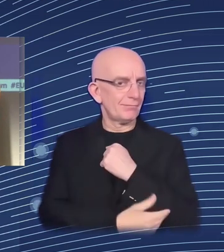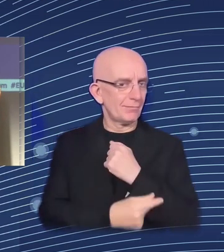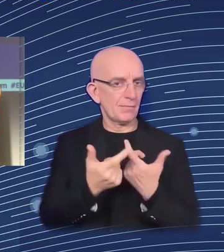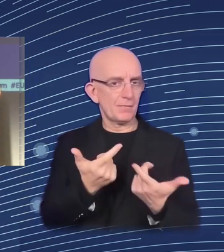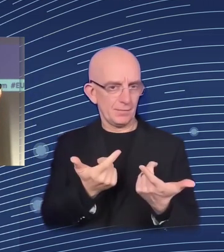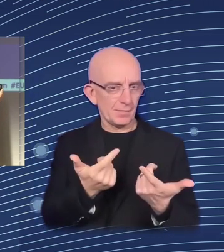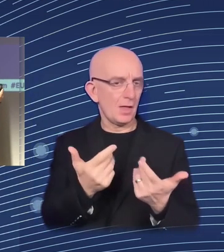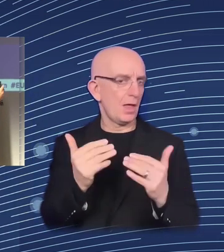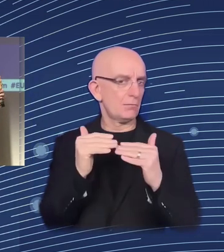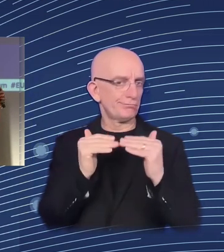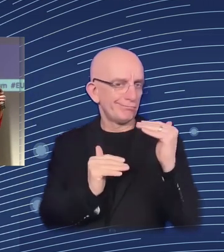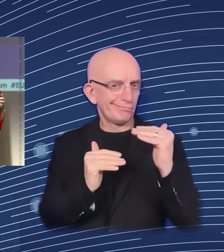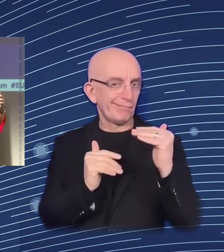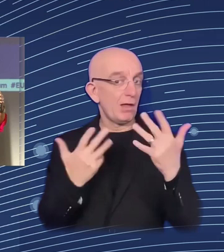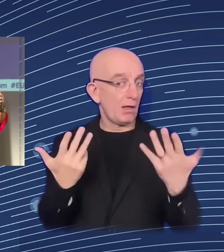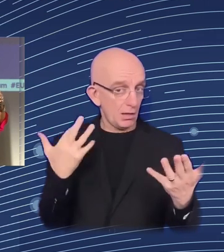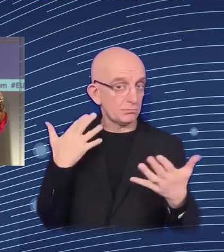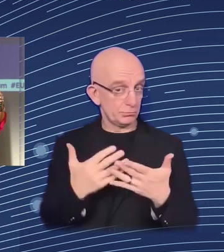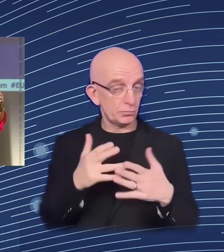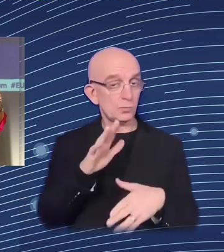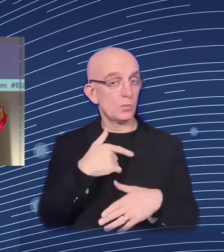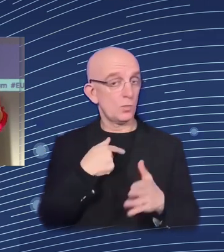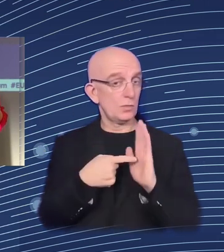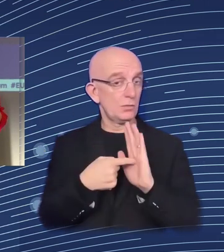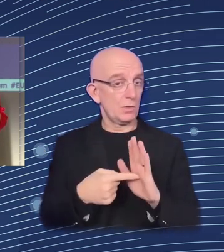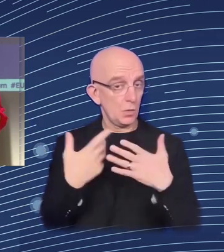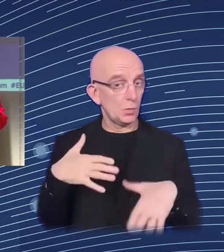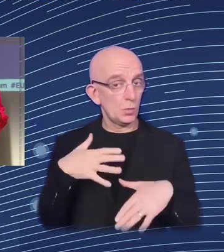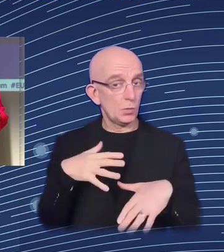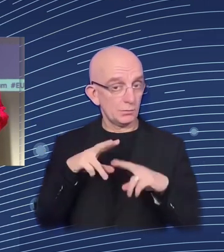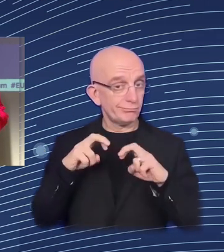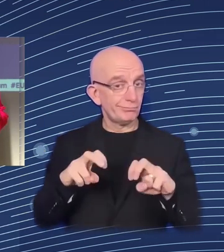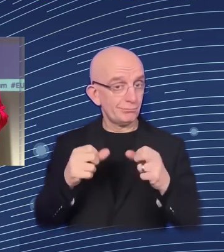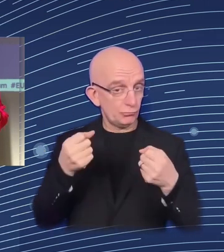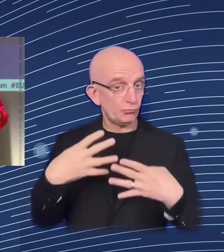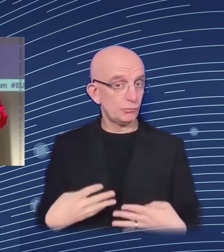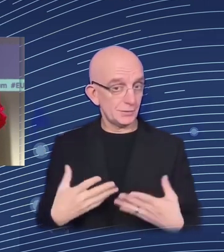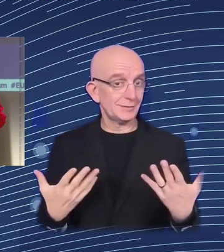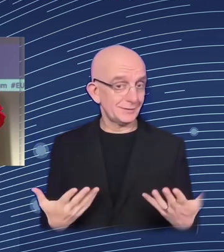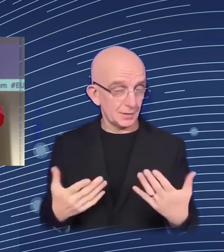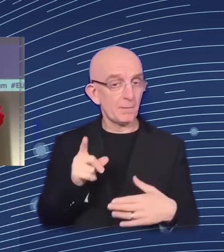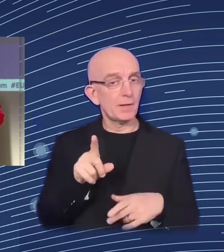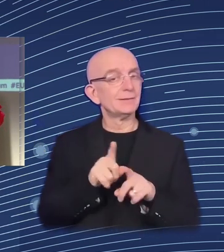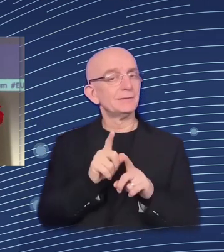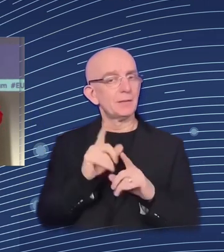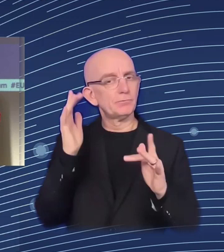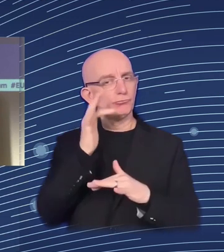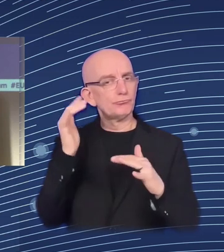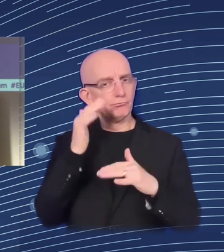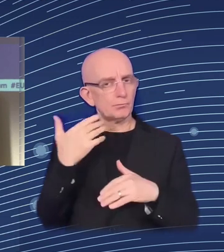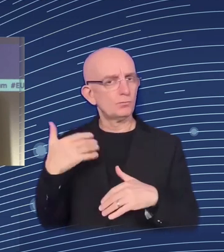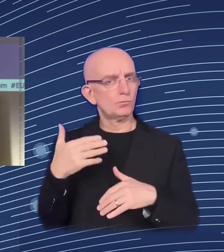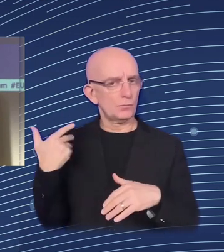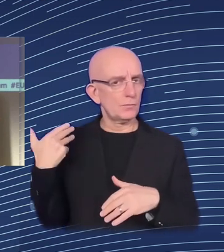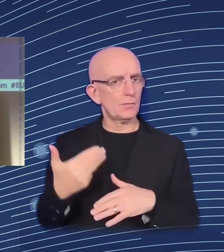study. In the study, there is an assessment of the macroeconomic impact and the microeconomic impact